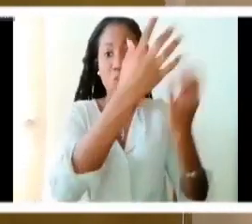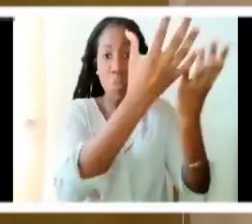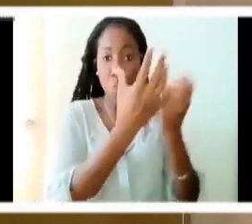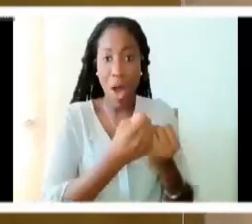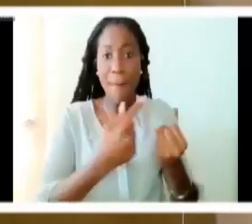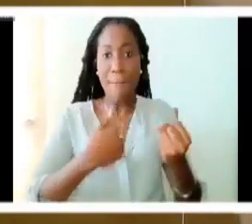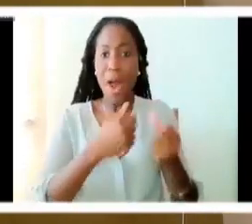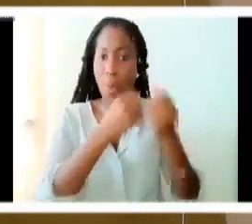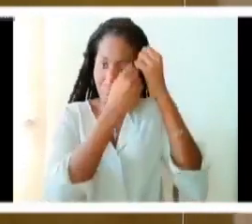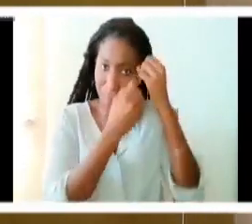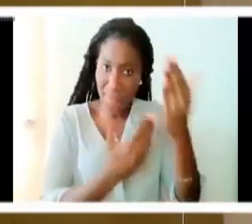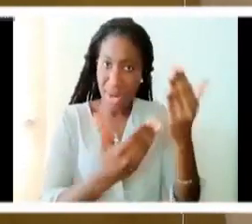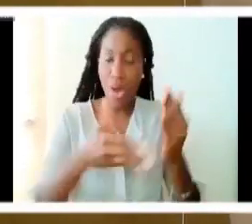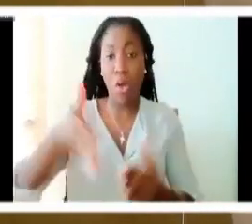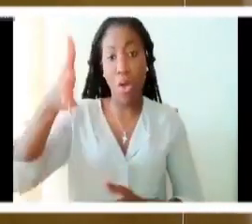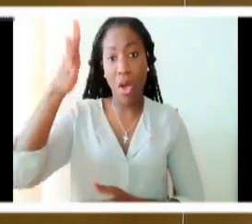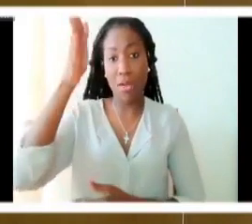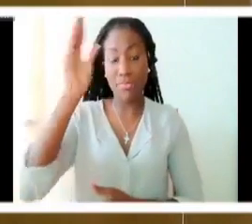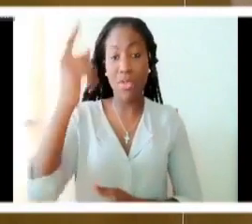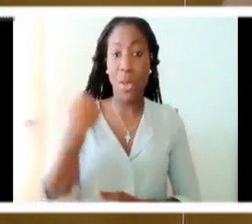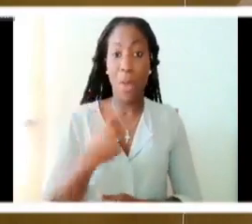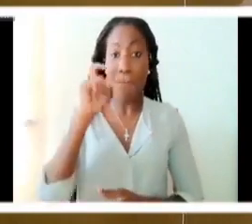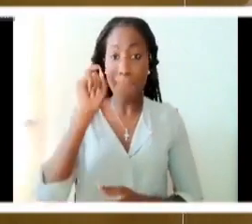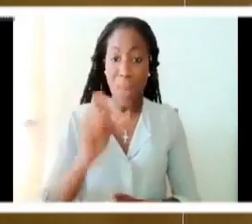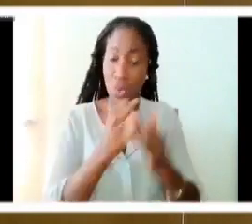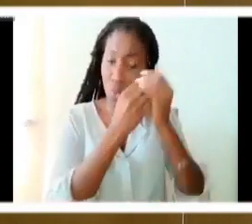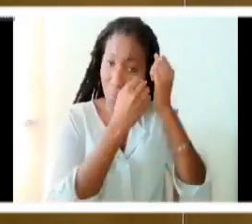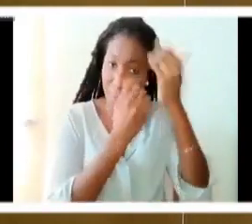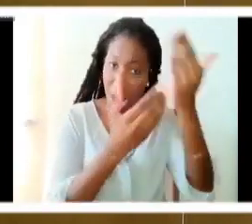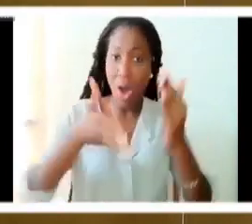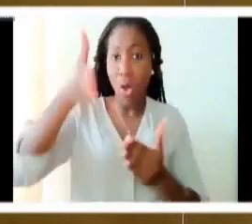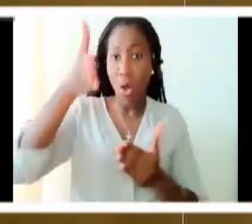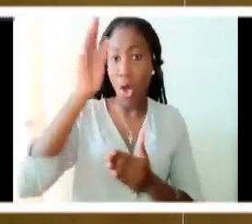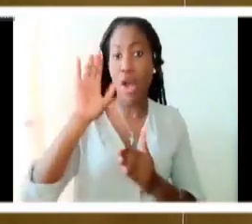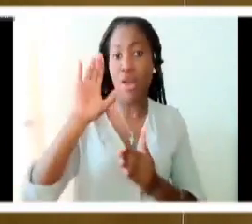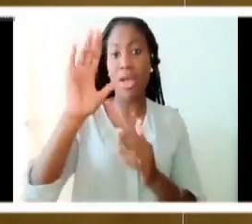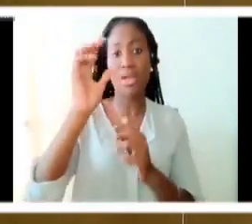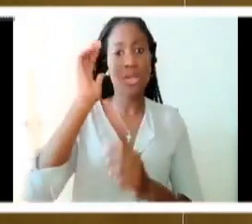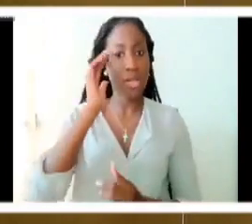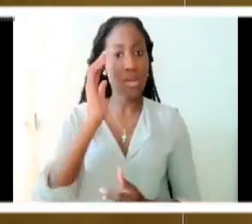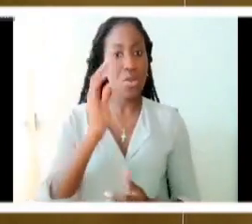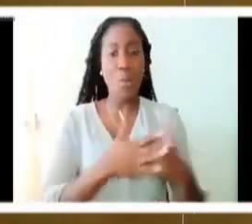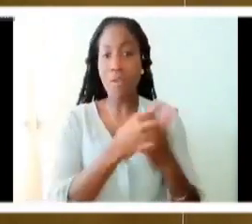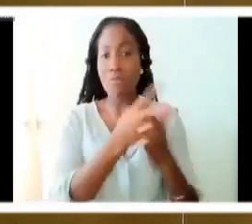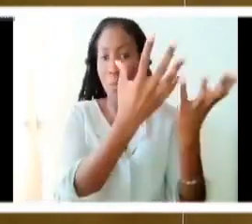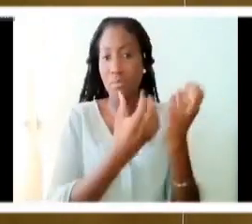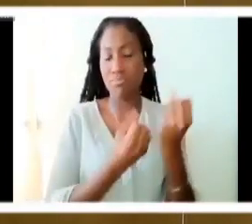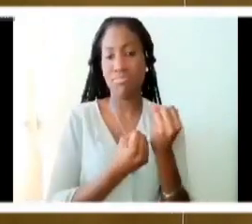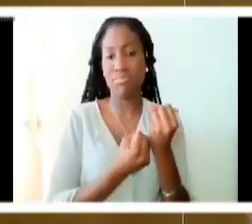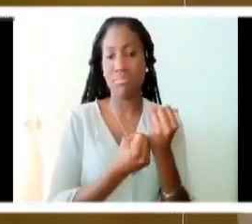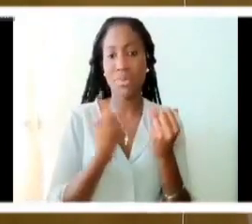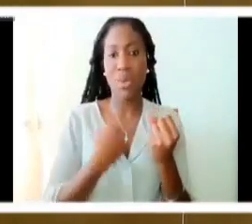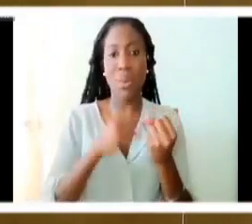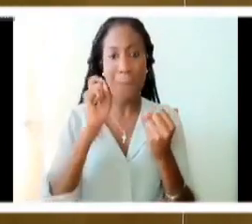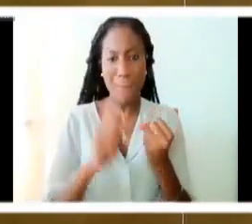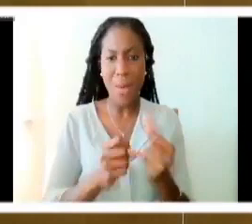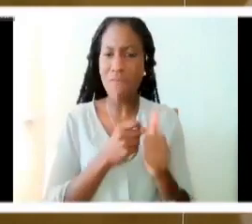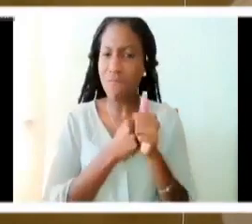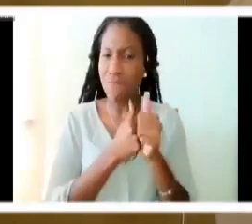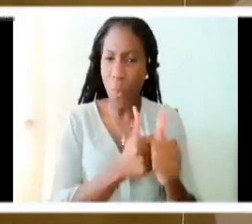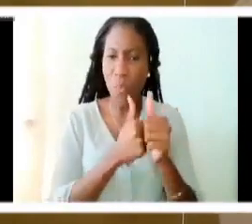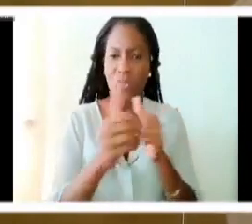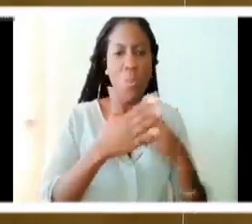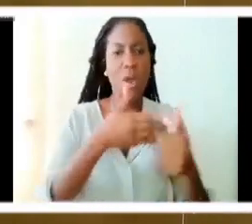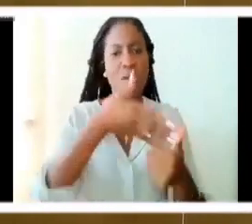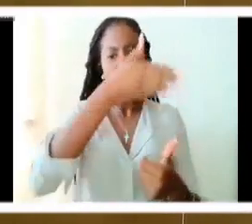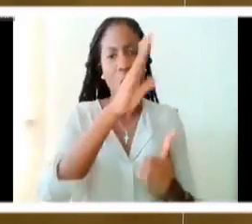submit to the will of God it is to live your life seeking the will of God in the little and the big things it is to